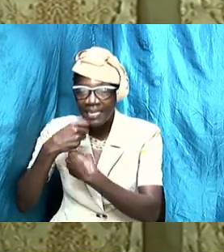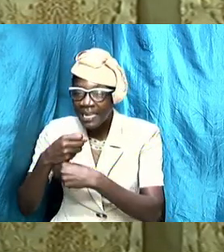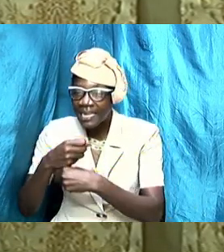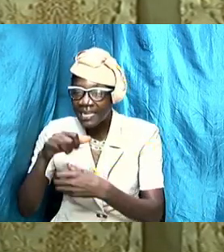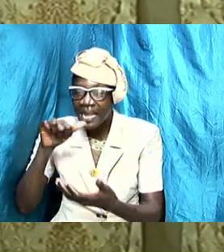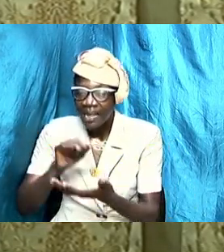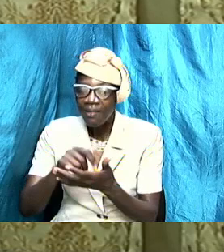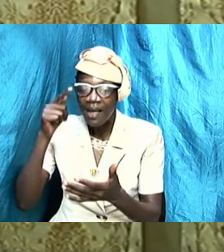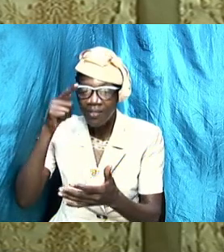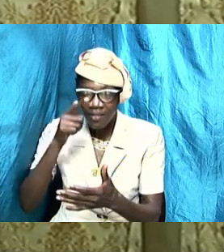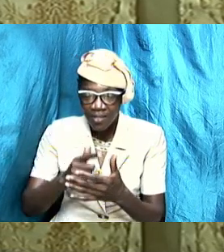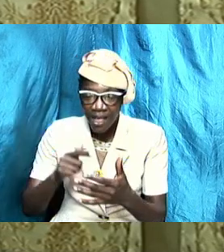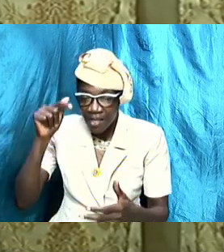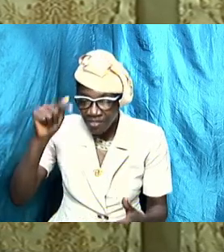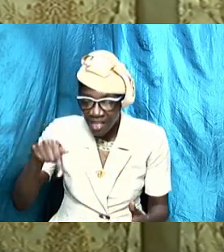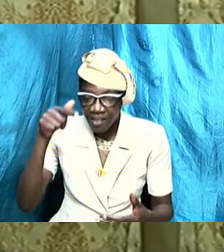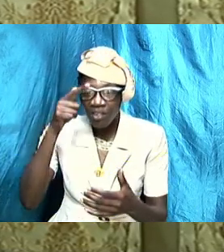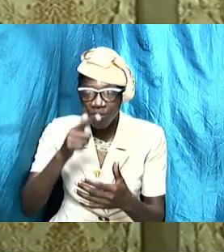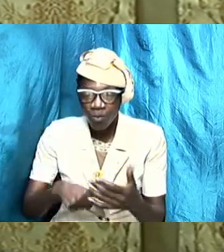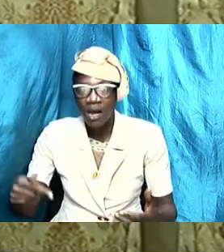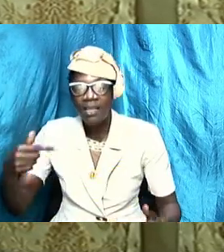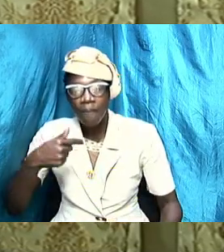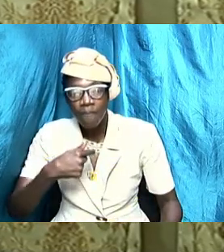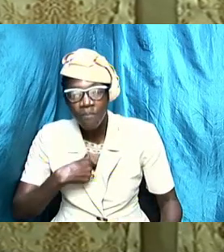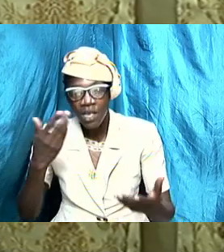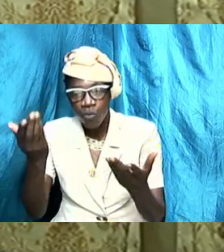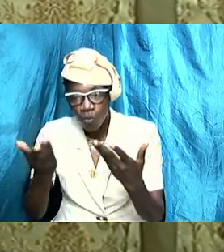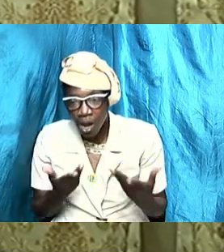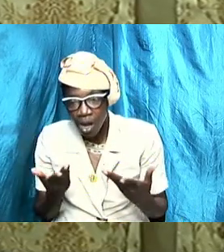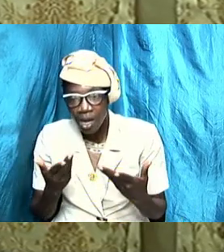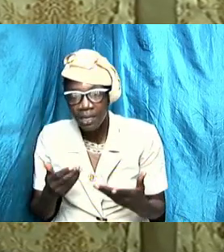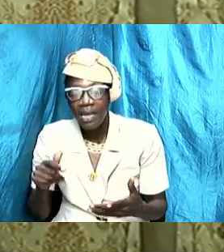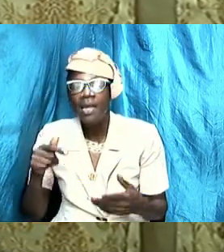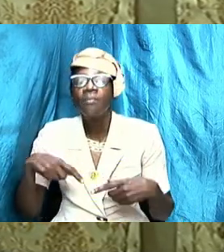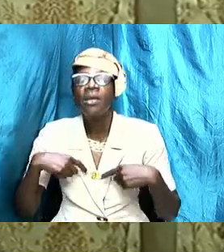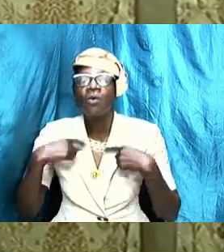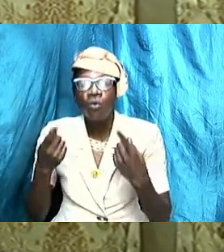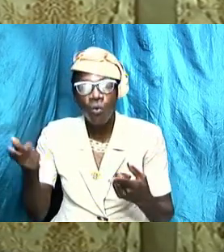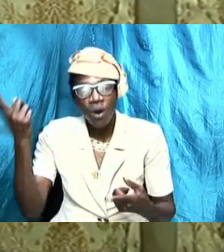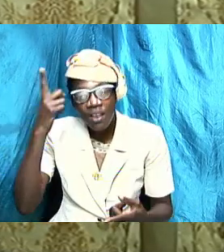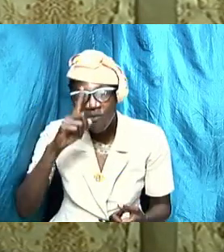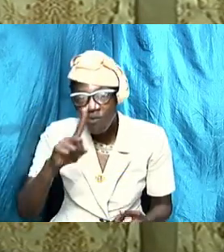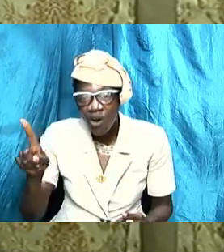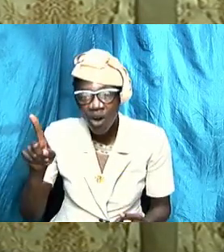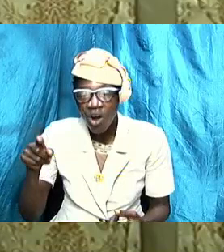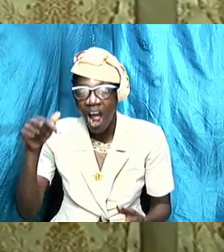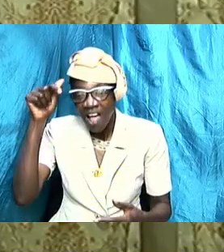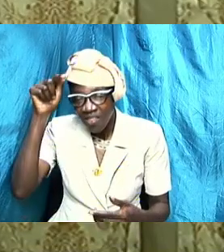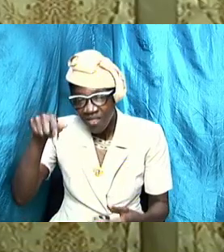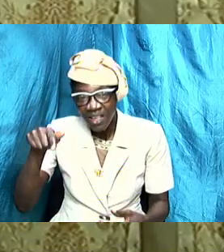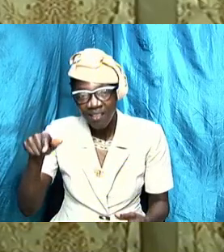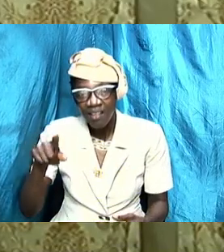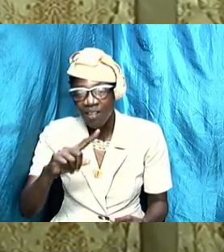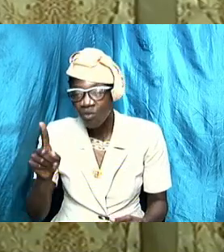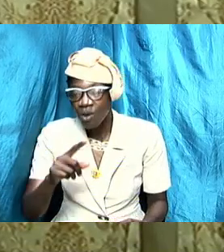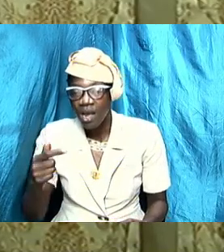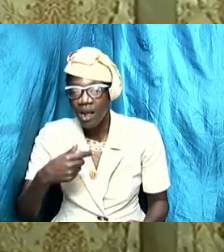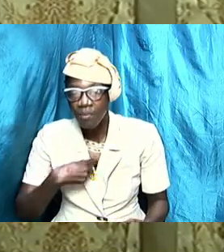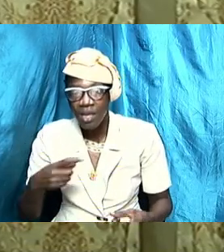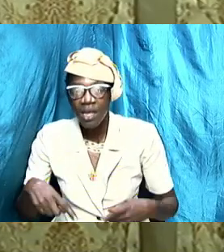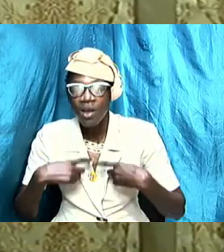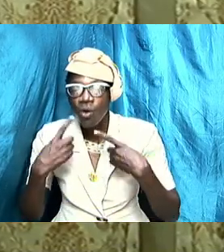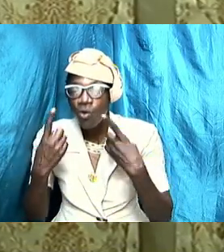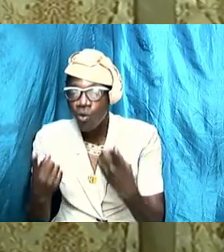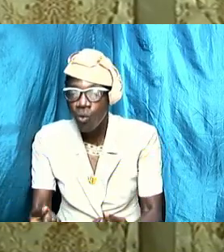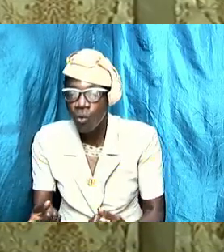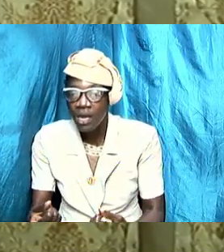and this is what I am aiming for this is where I am going and so I